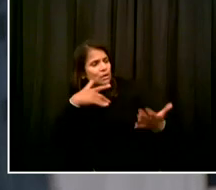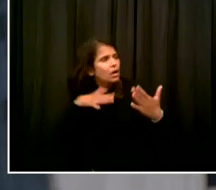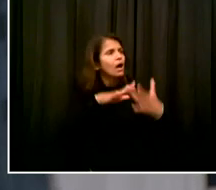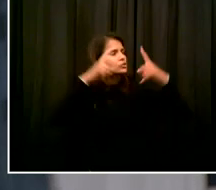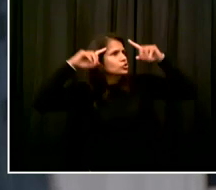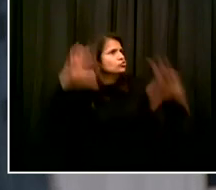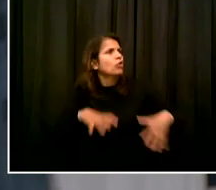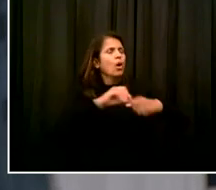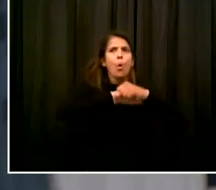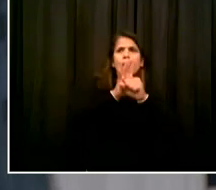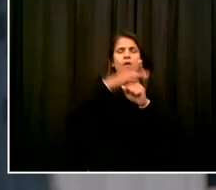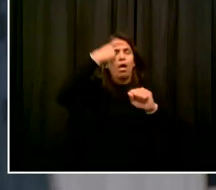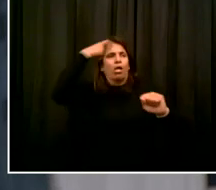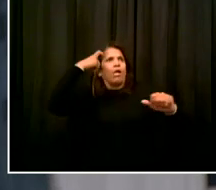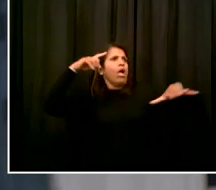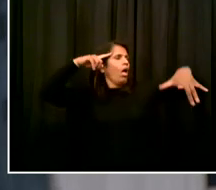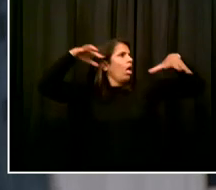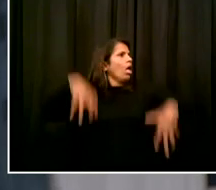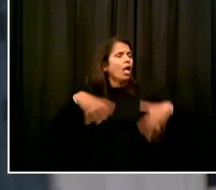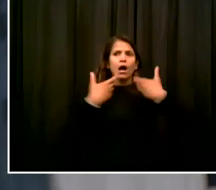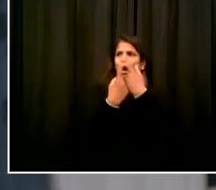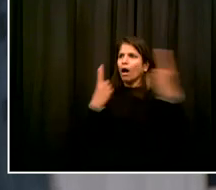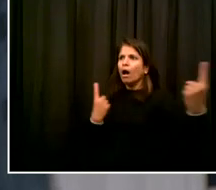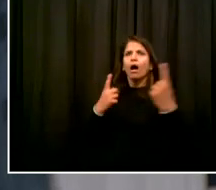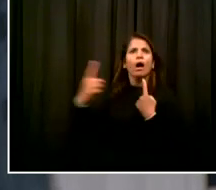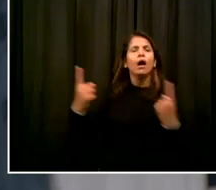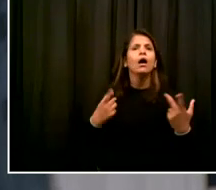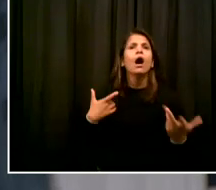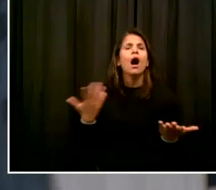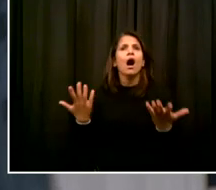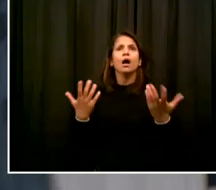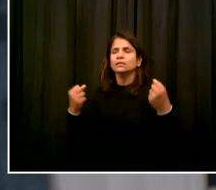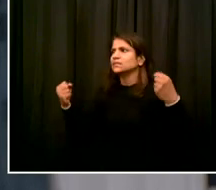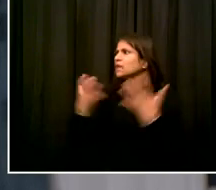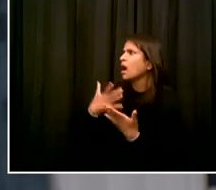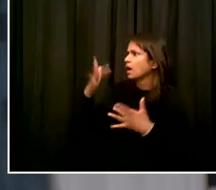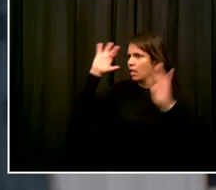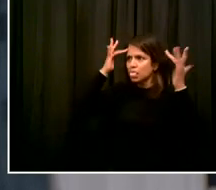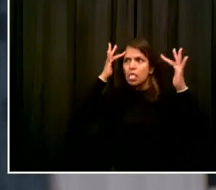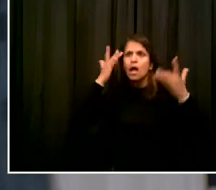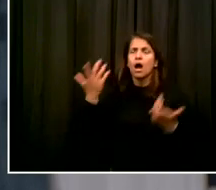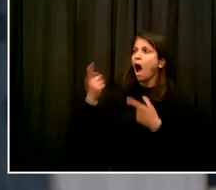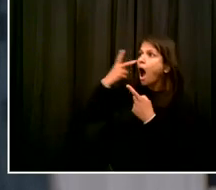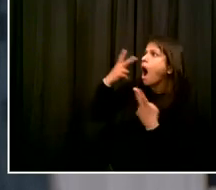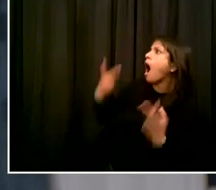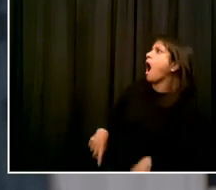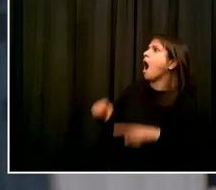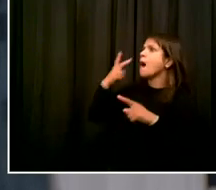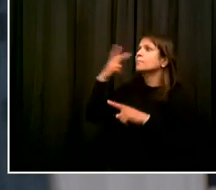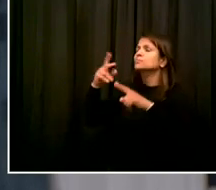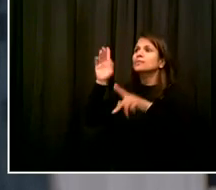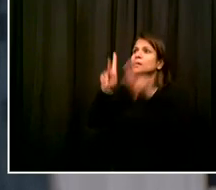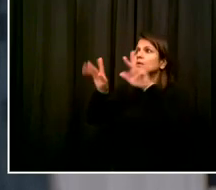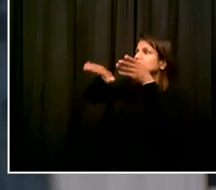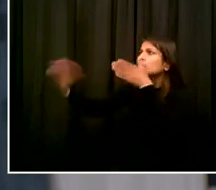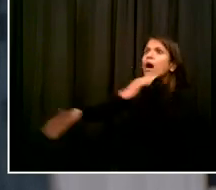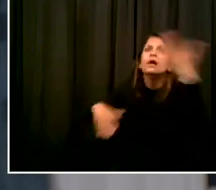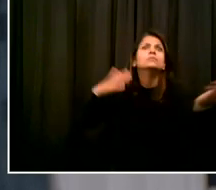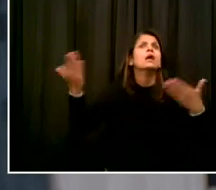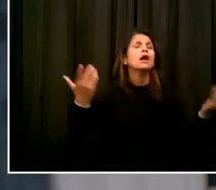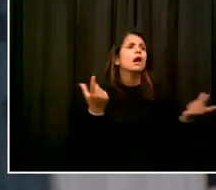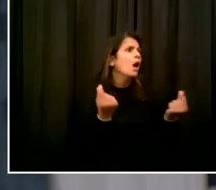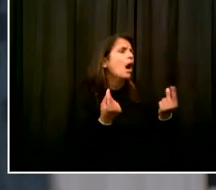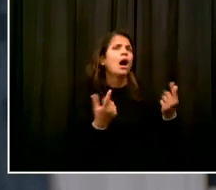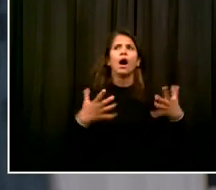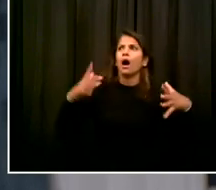of deportation is traumatic. Yet schools can do so much to help students learn how to manage their stress and find refuge